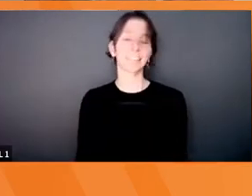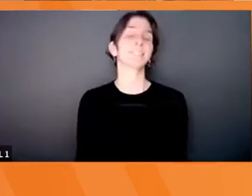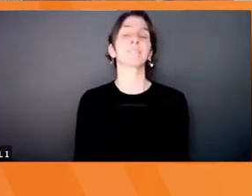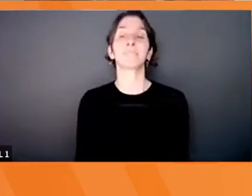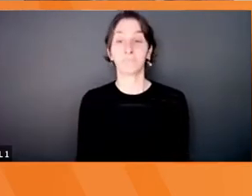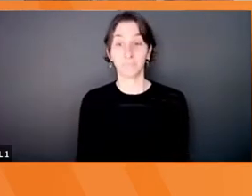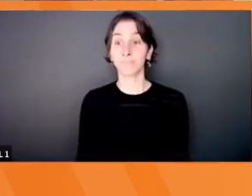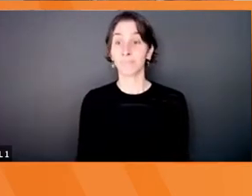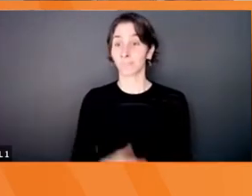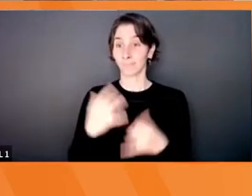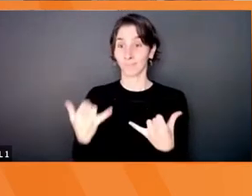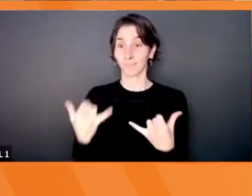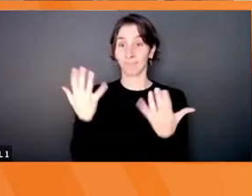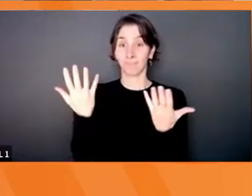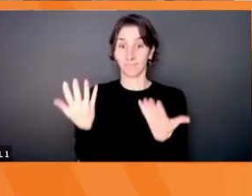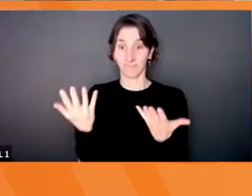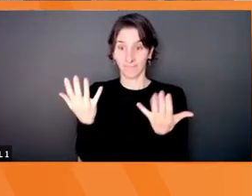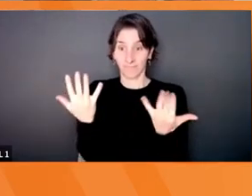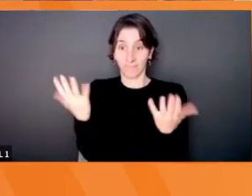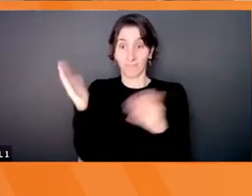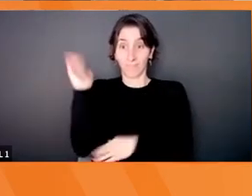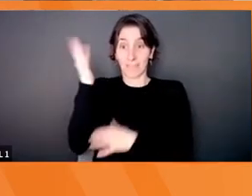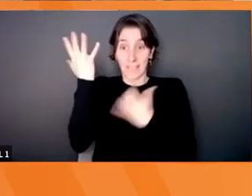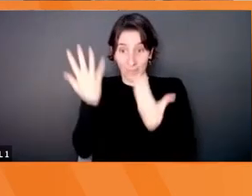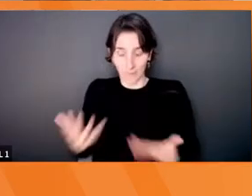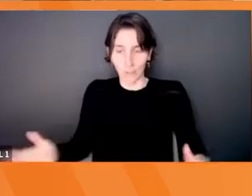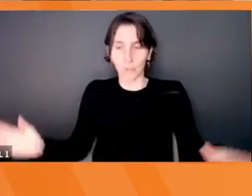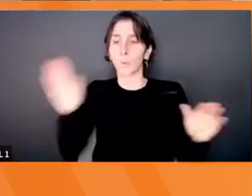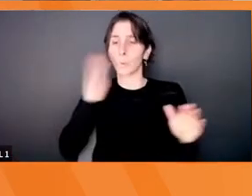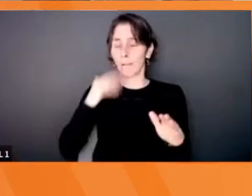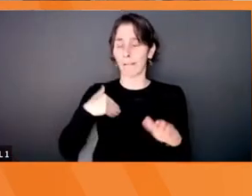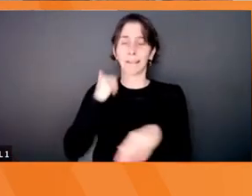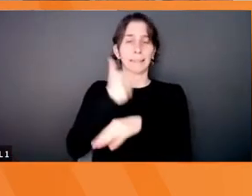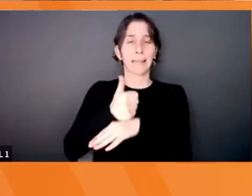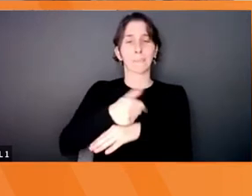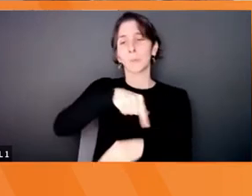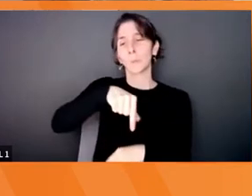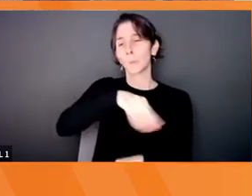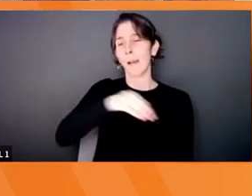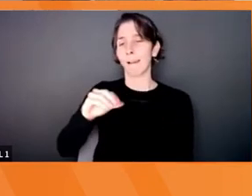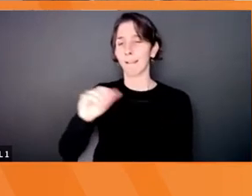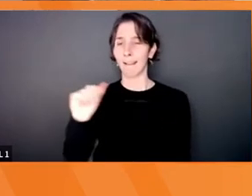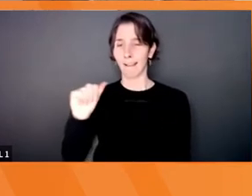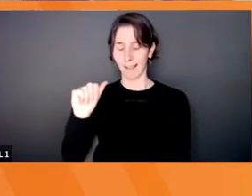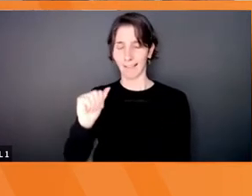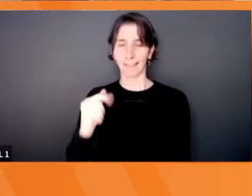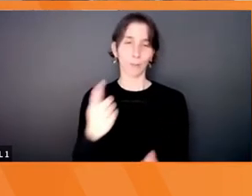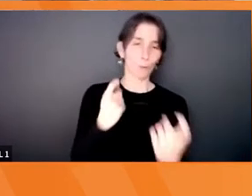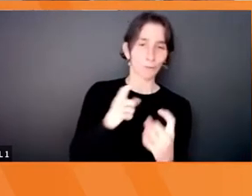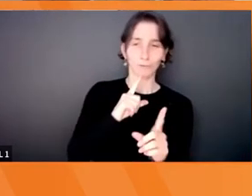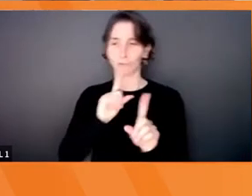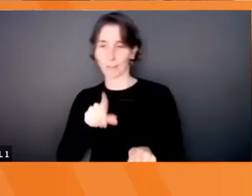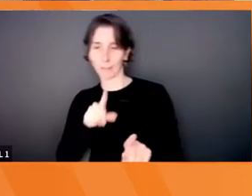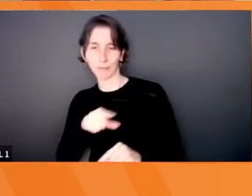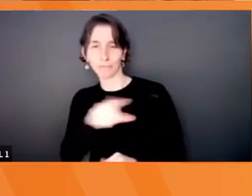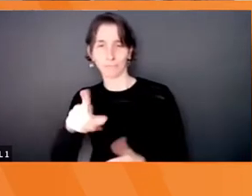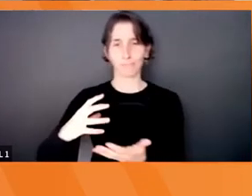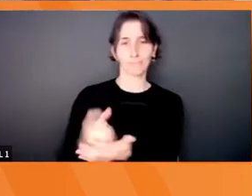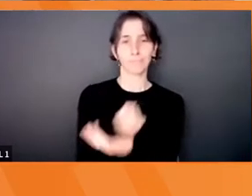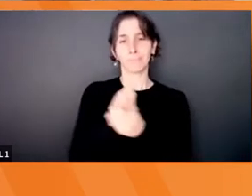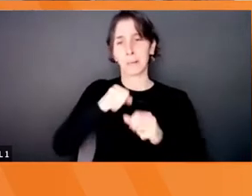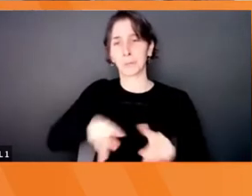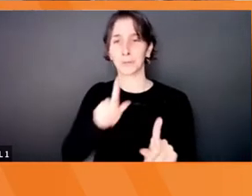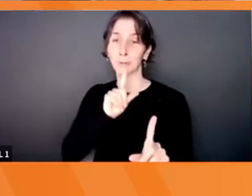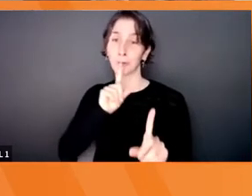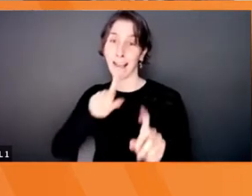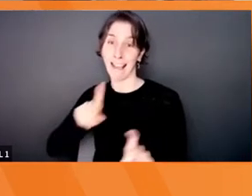At the end of the session today, there'll be an organized question and answer period, and you'll be able to ask those questions live if you